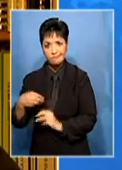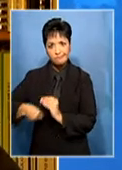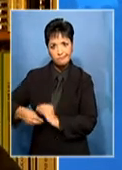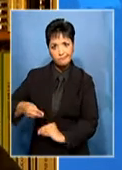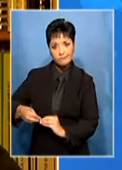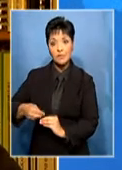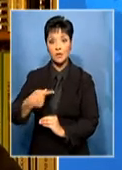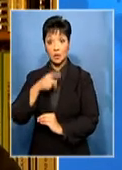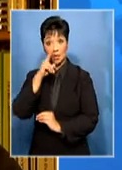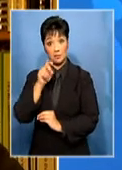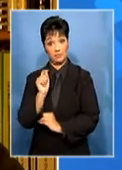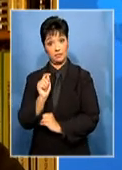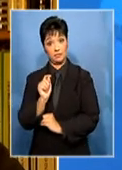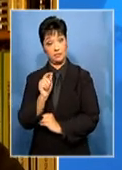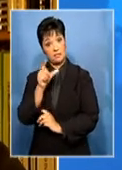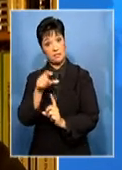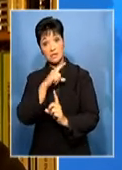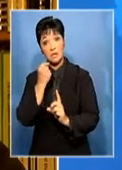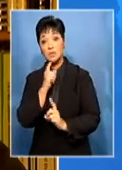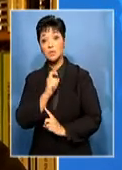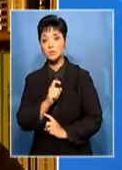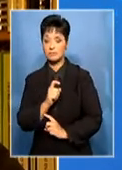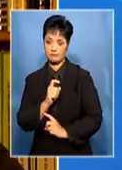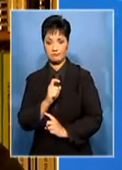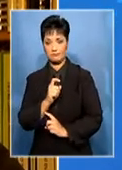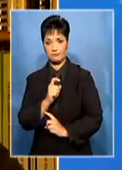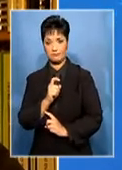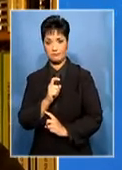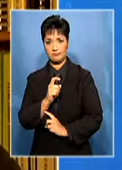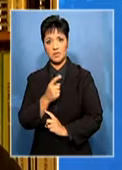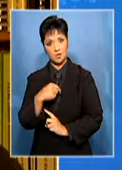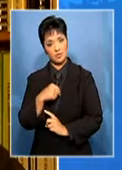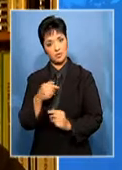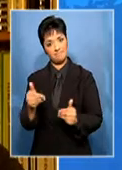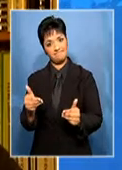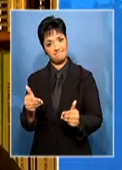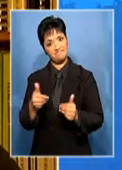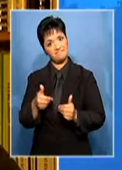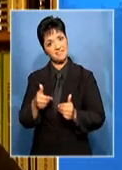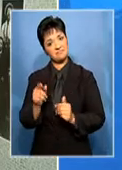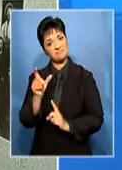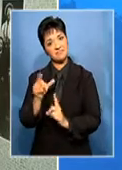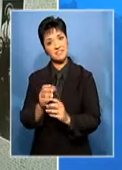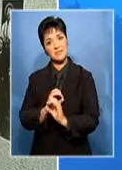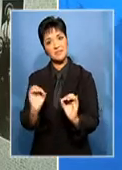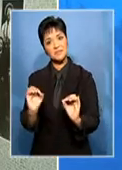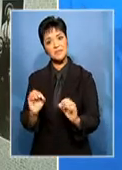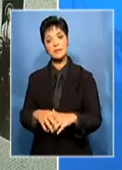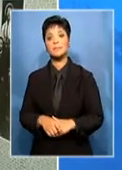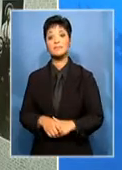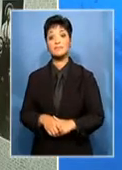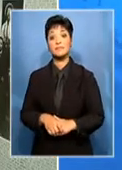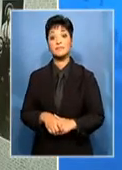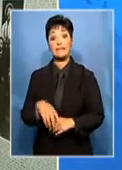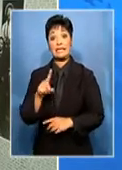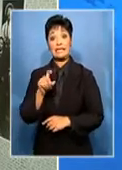venerate our late grandfather, we will host without fear or favor. Zillis also